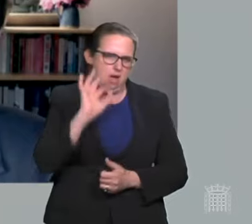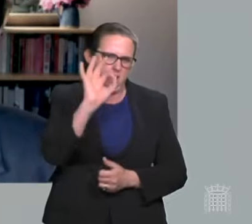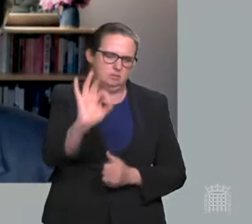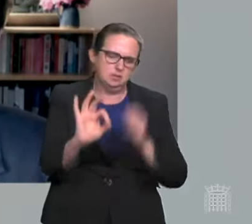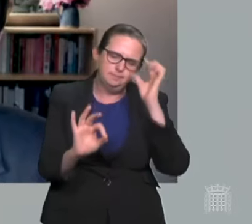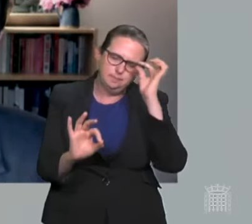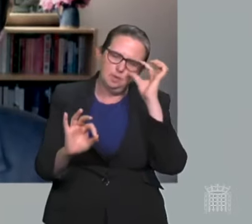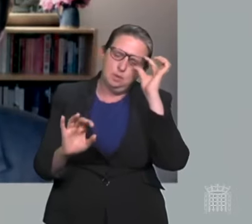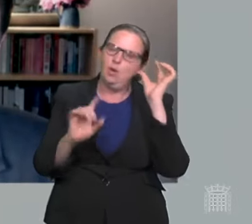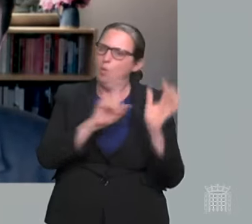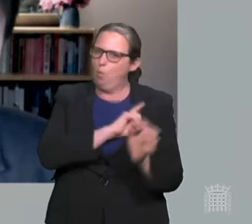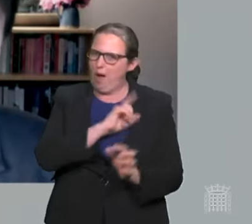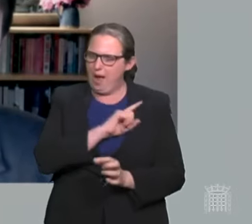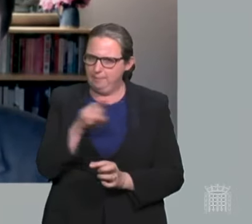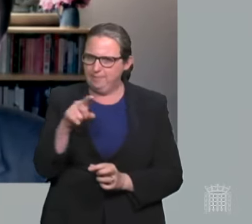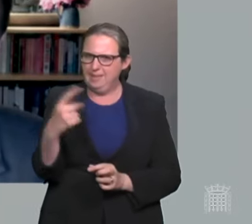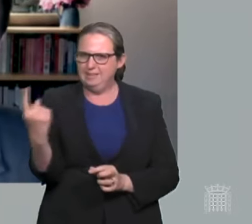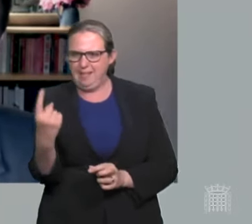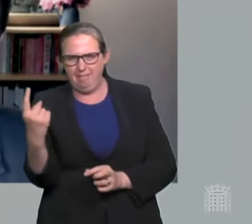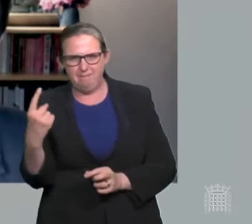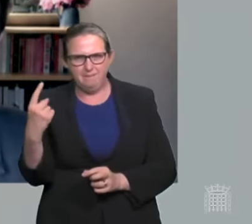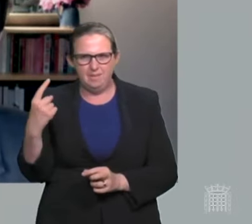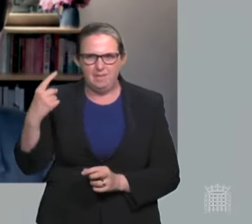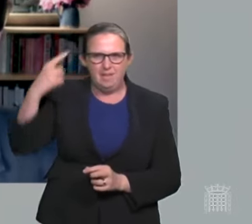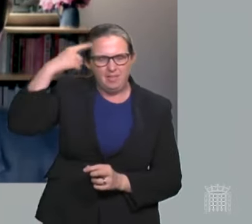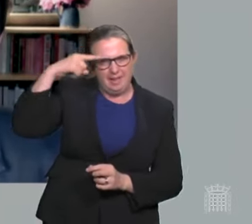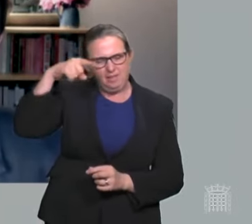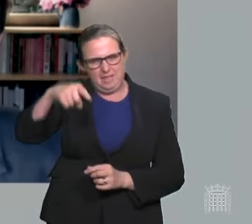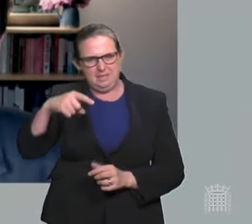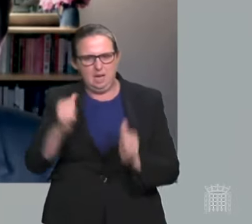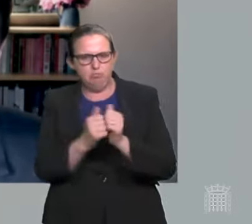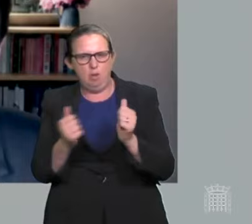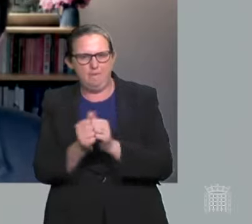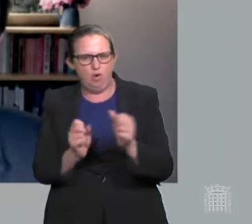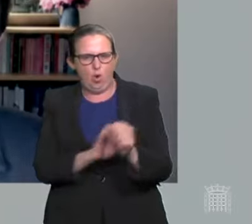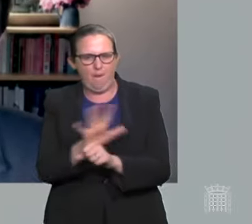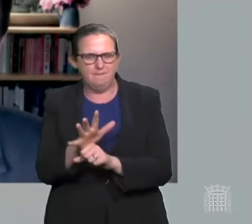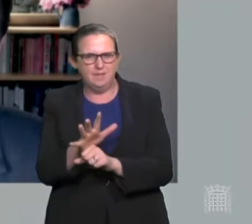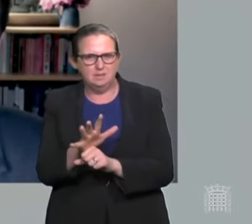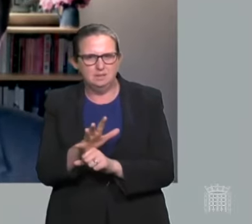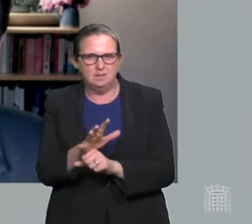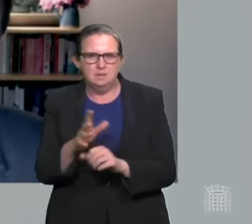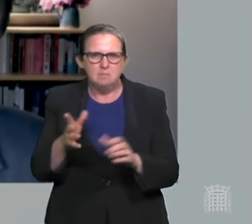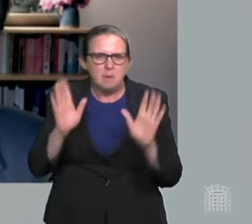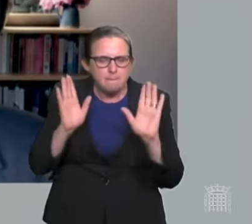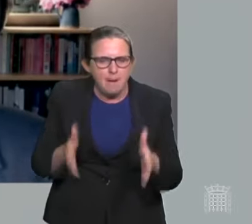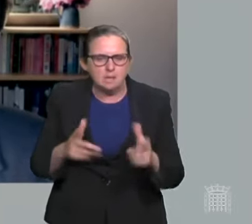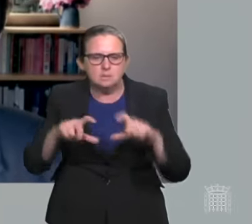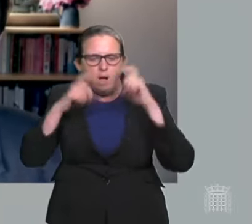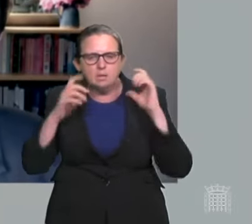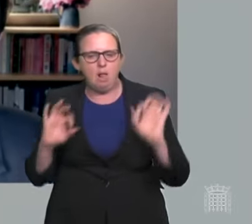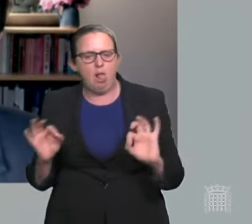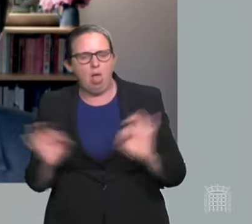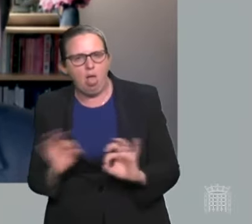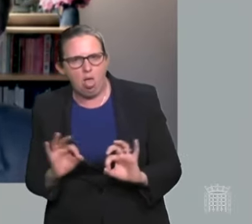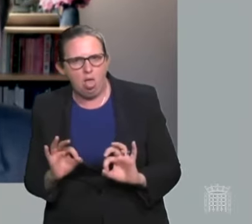individuals to decide, he thinks that's an appropriate approach to COVID? Failing to mandate mask wearing in stuffy, crowded places like public